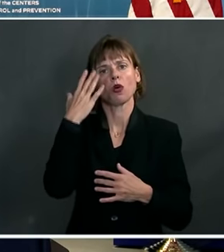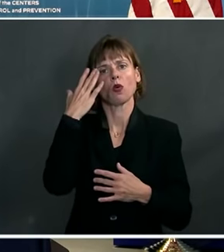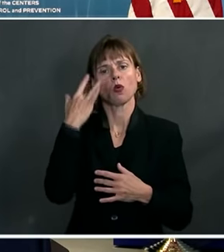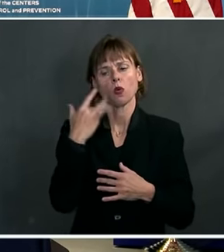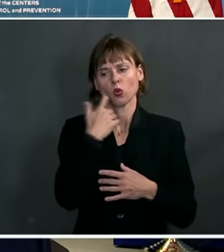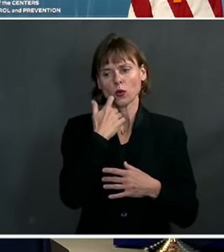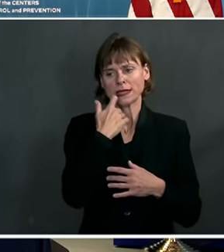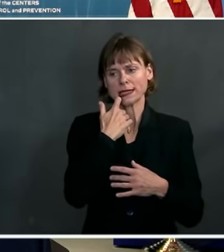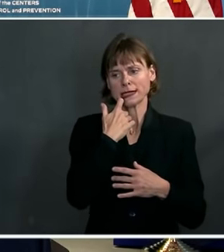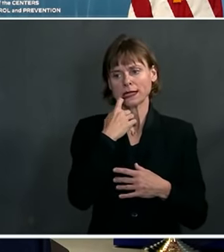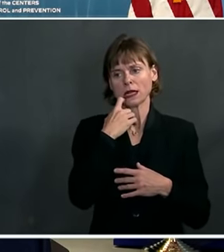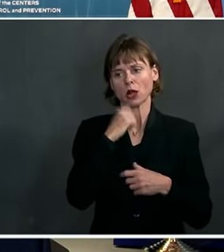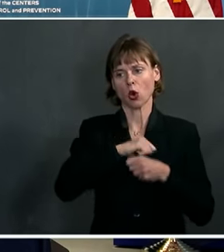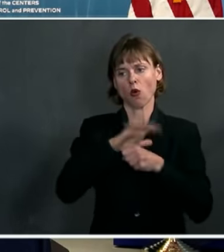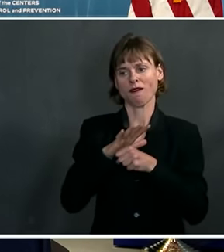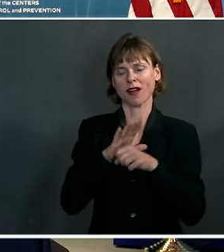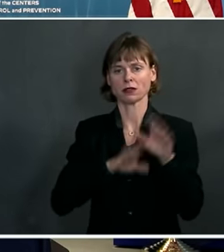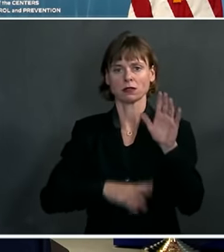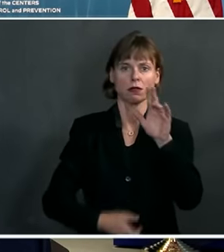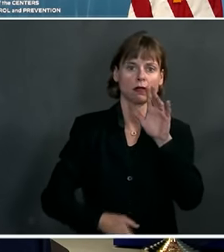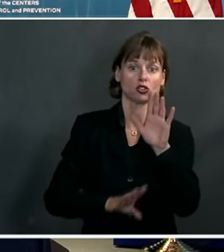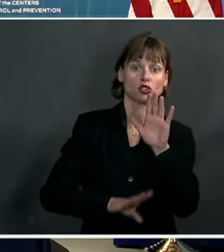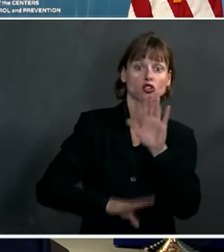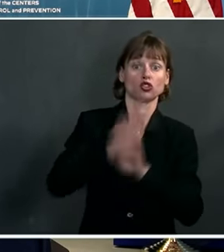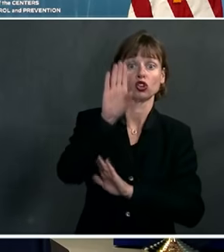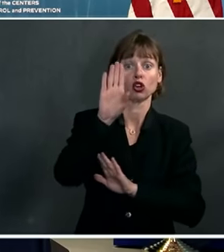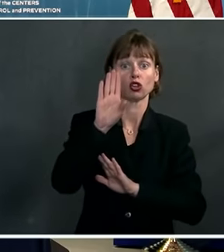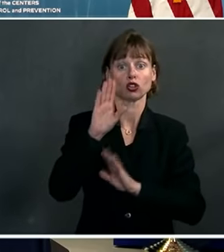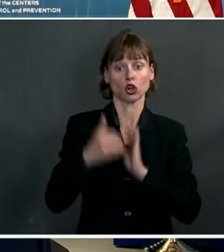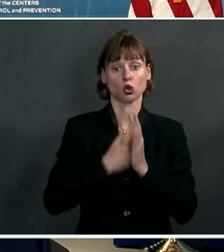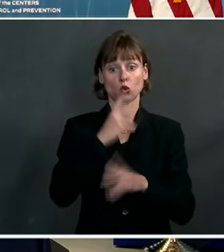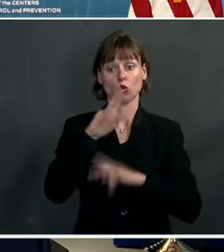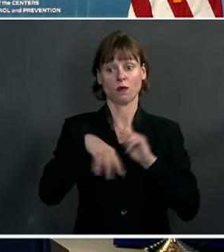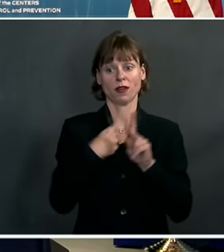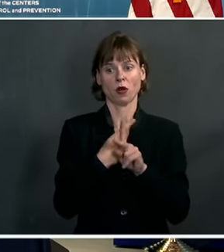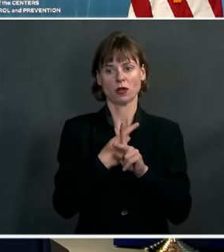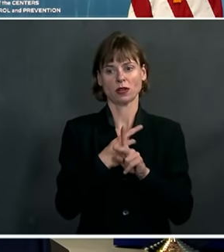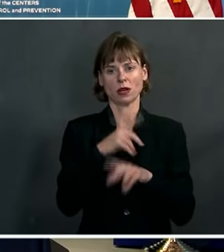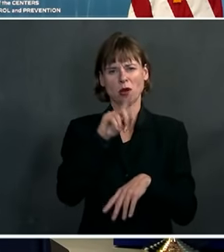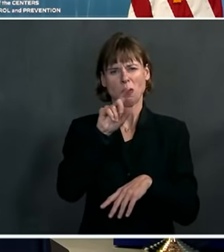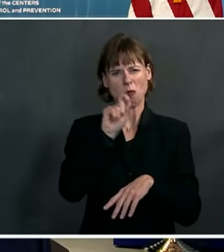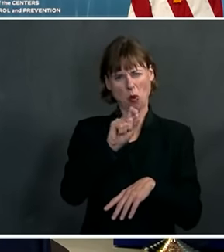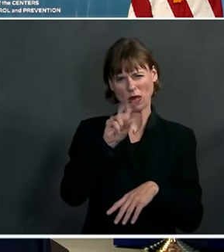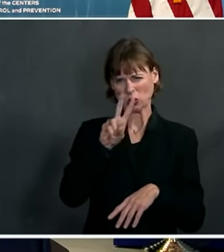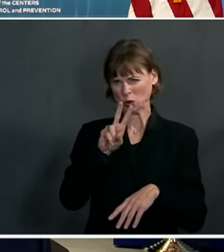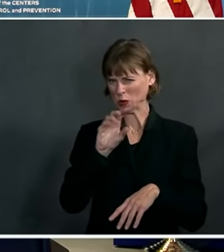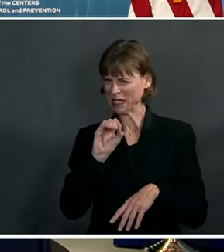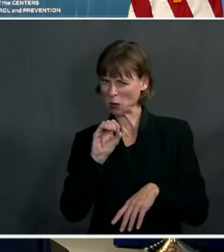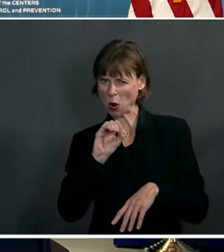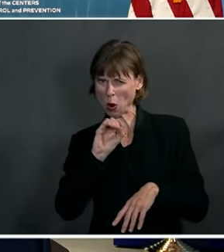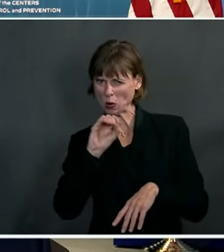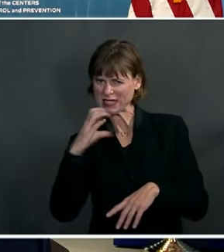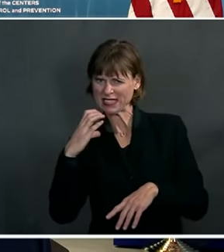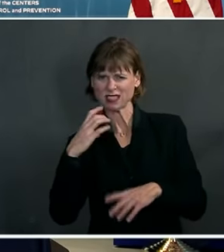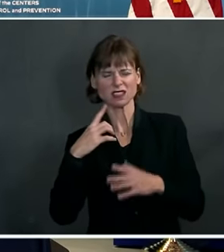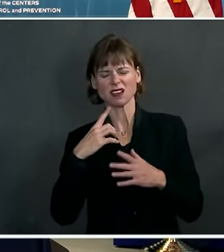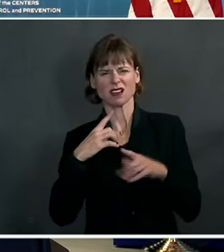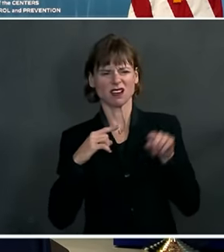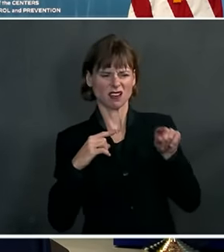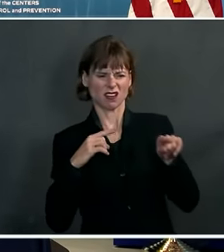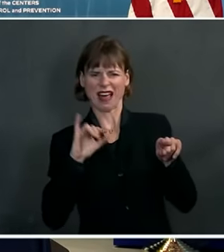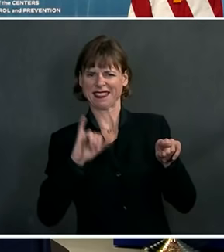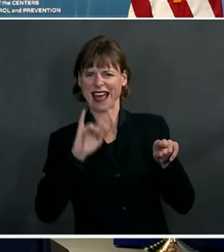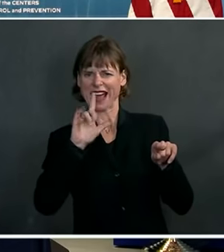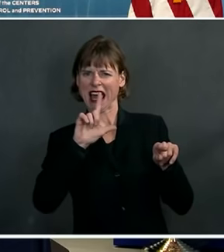recent coronavirus surge of a new variant, Cal 0.20C. What more do we know about the LA variant?